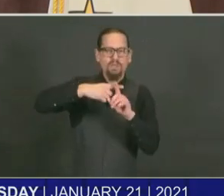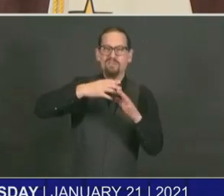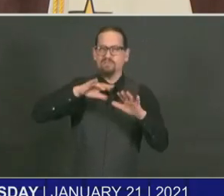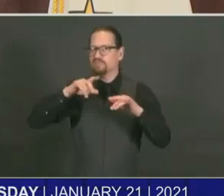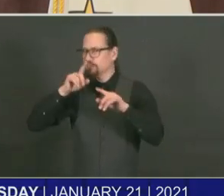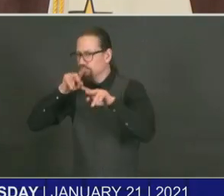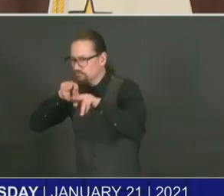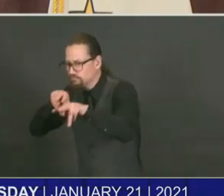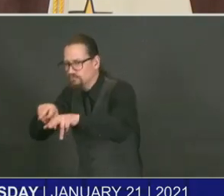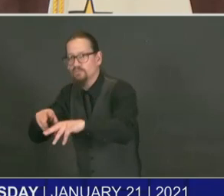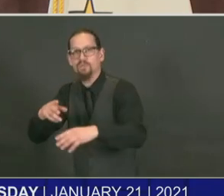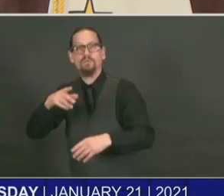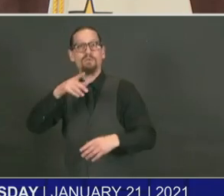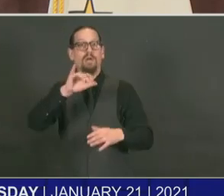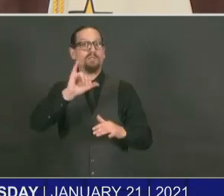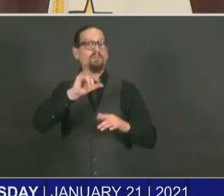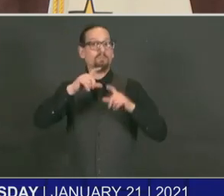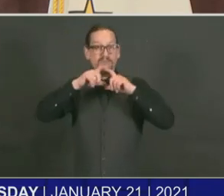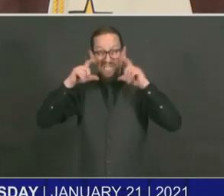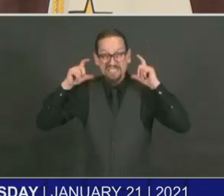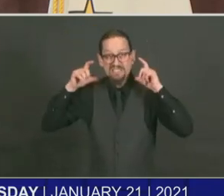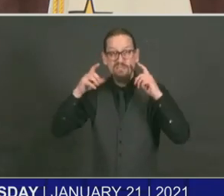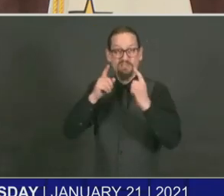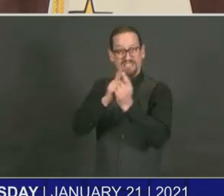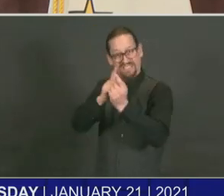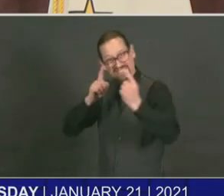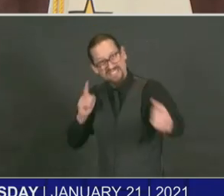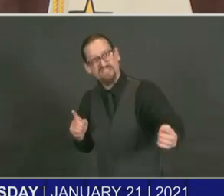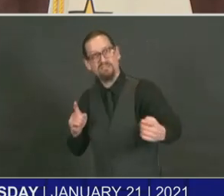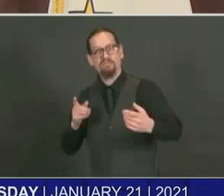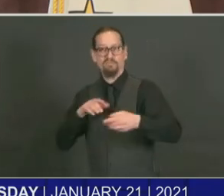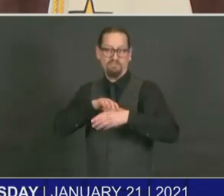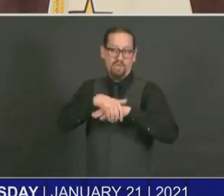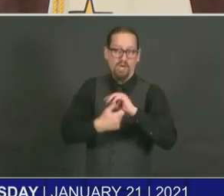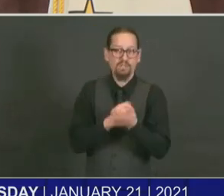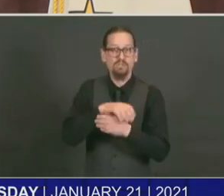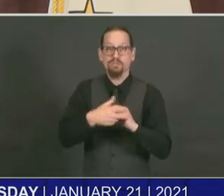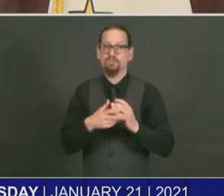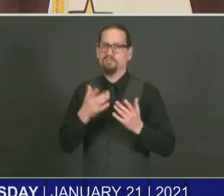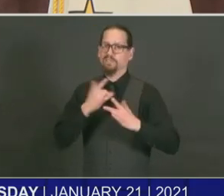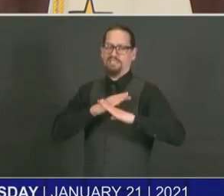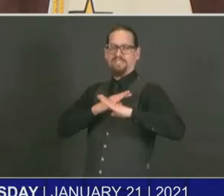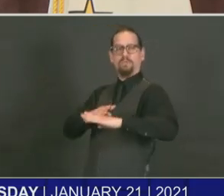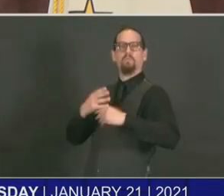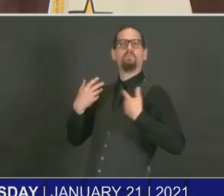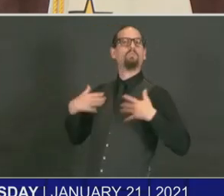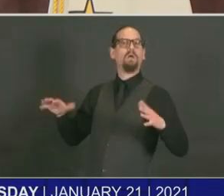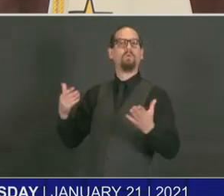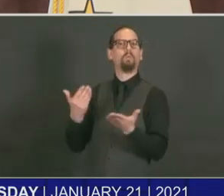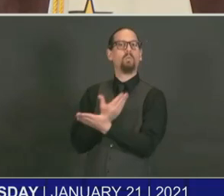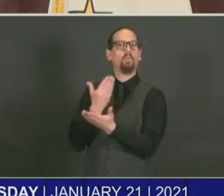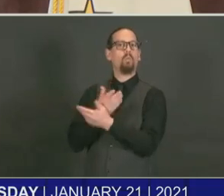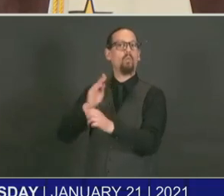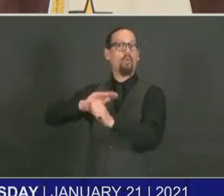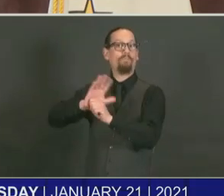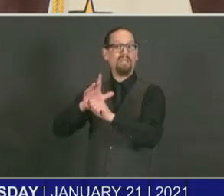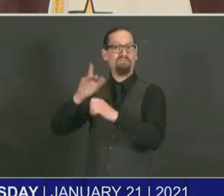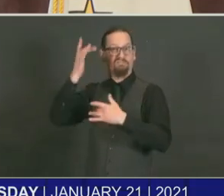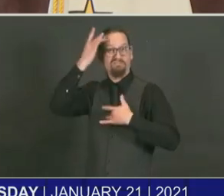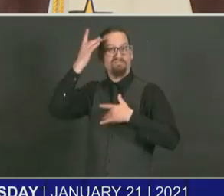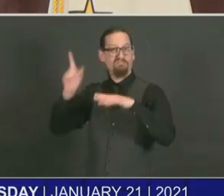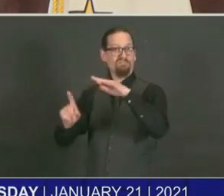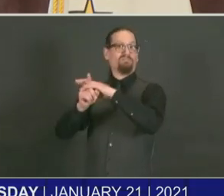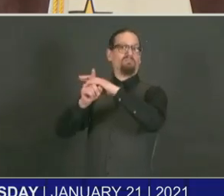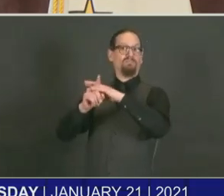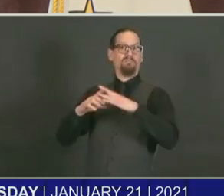from getting exposed to the new strain. Unfortunately, we don't have enough vaccine right now for every Rhode